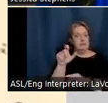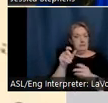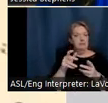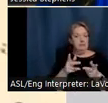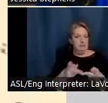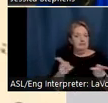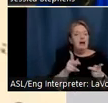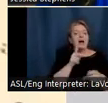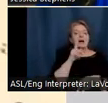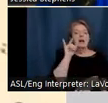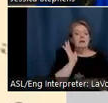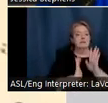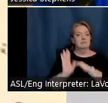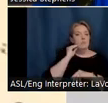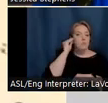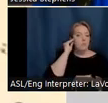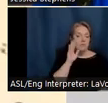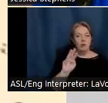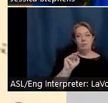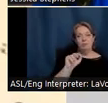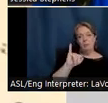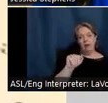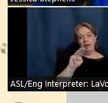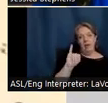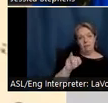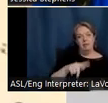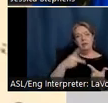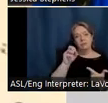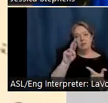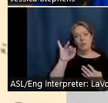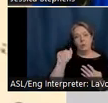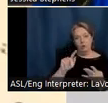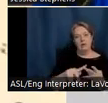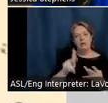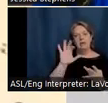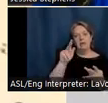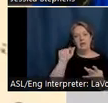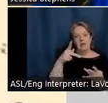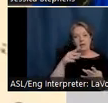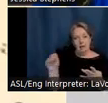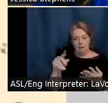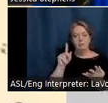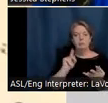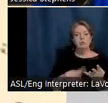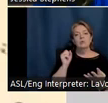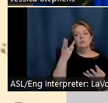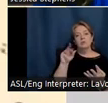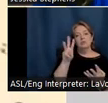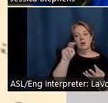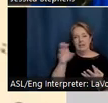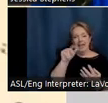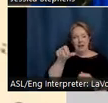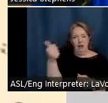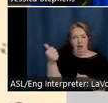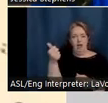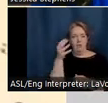home of the Miami, Shawnee, Peoria, Kickapoo, and other nations. We